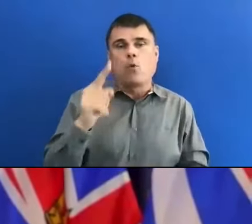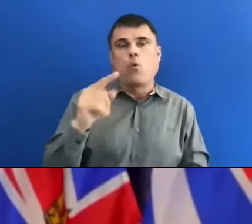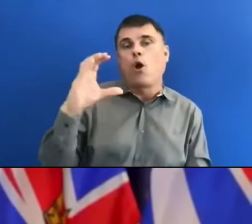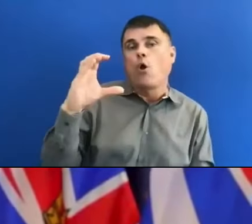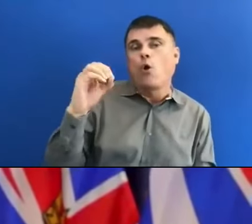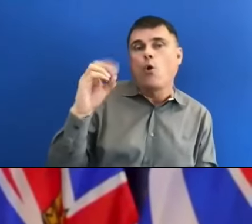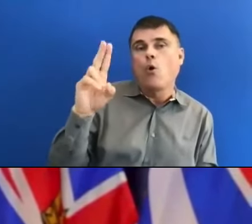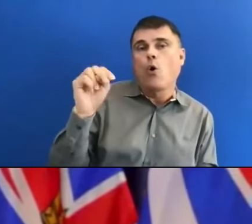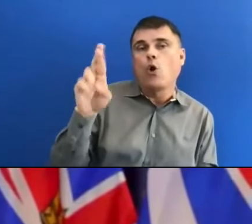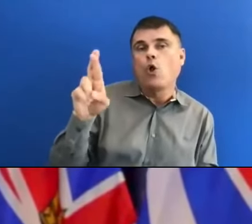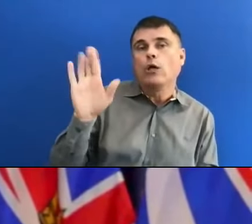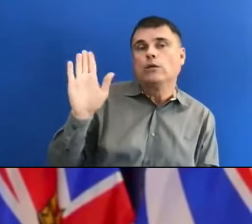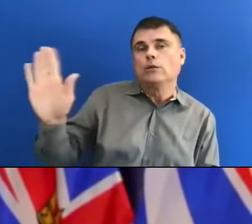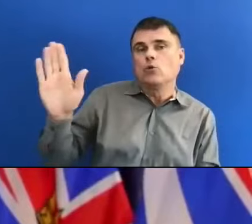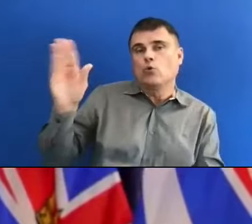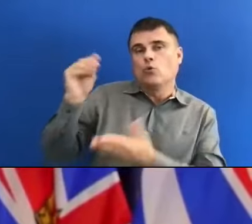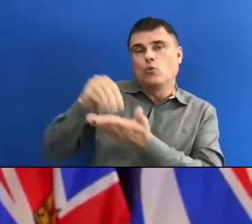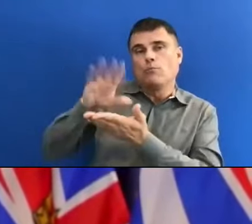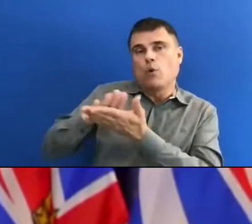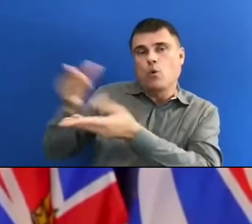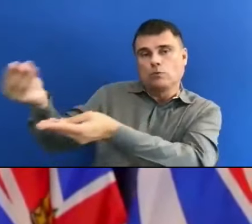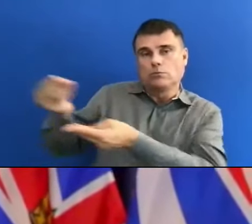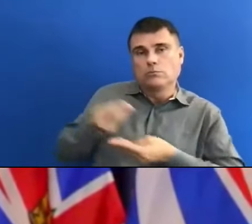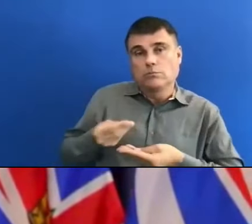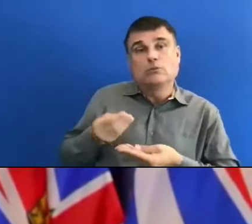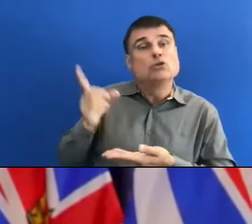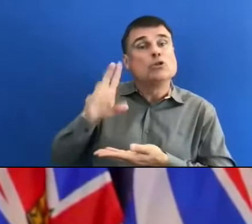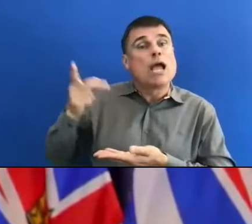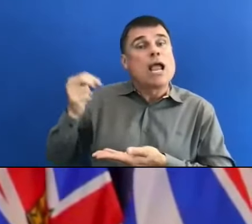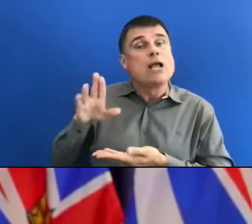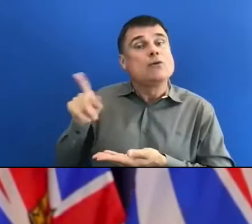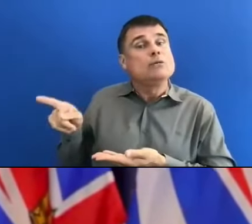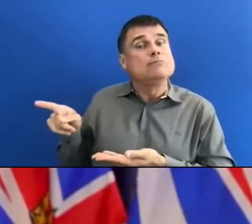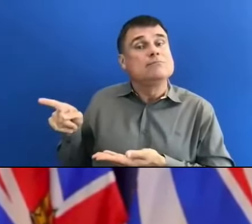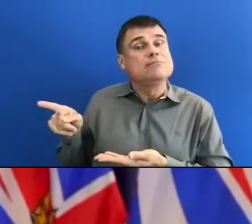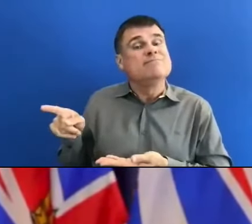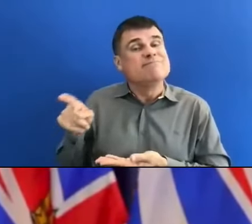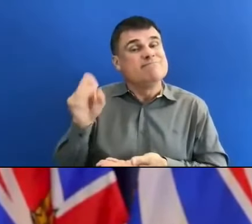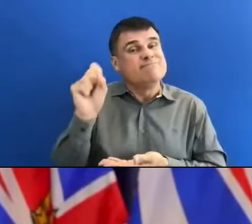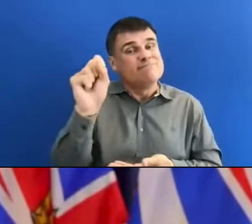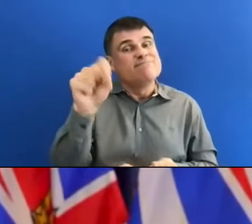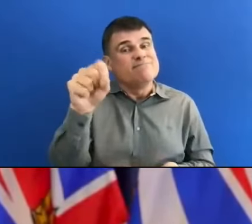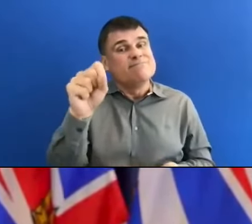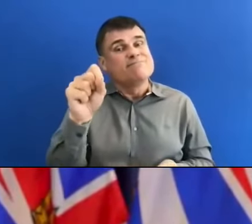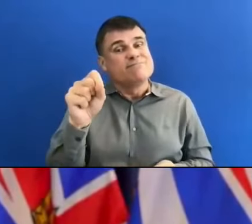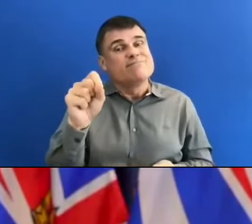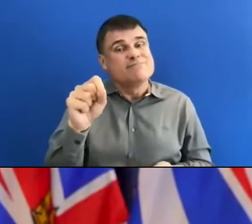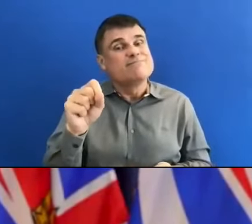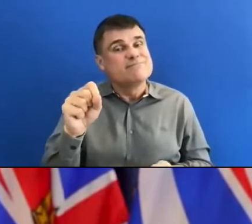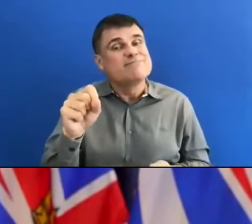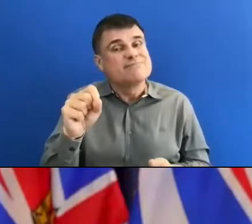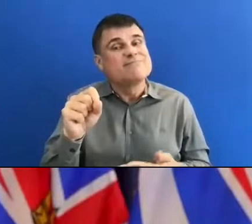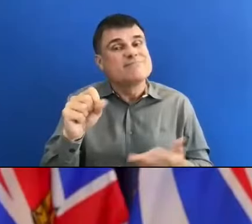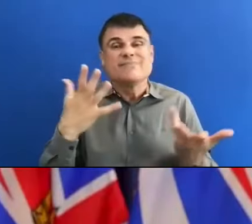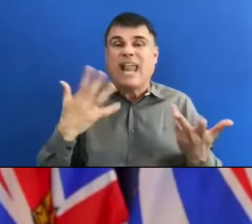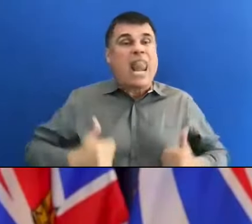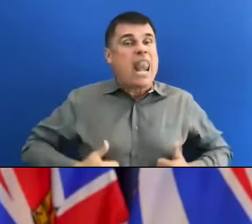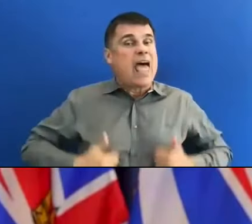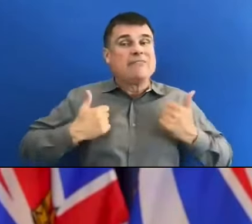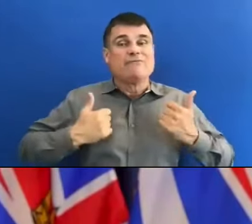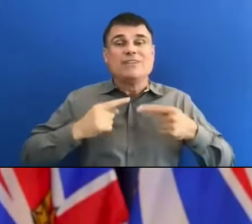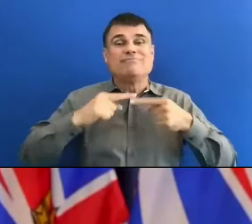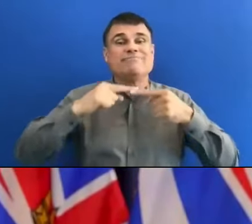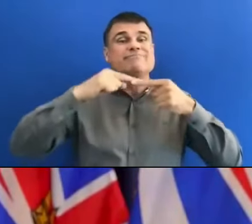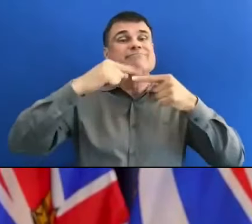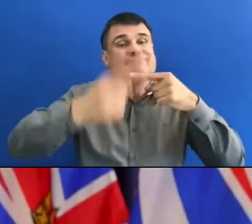part of life. And the consequences or the causes of those fatalities are examined by officials that we